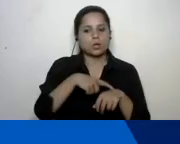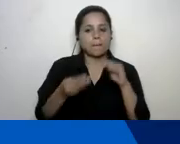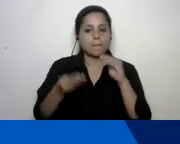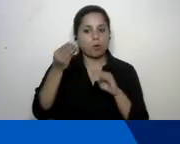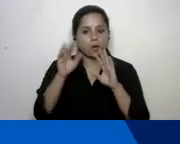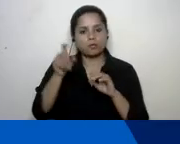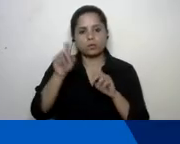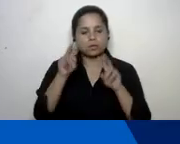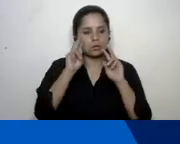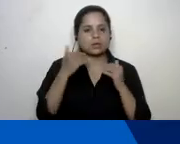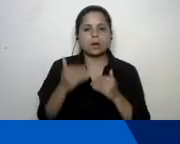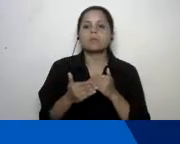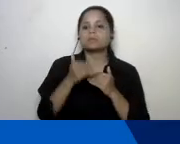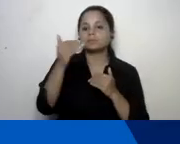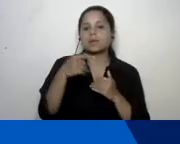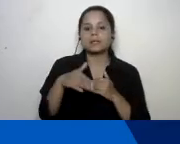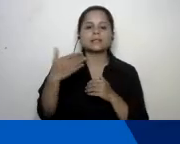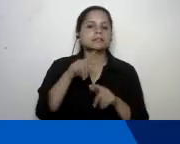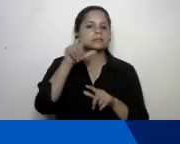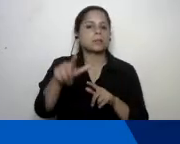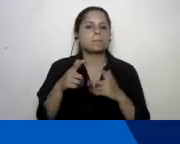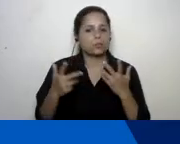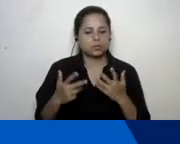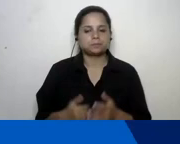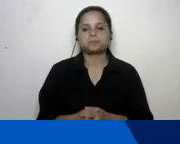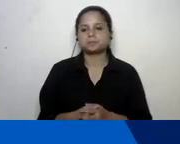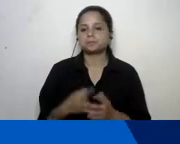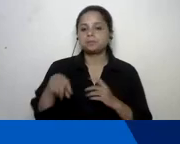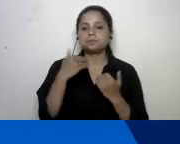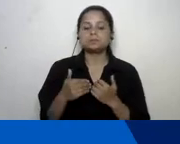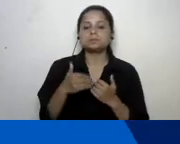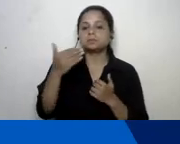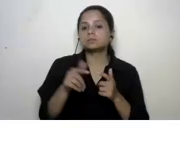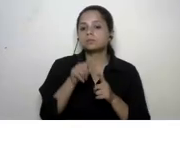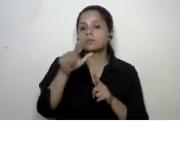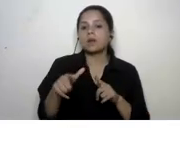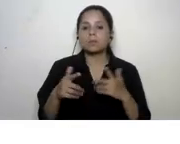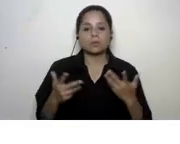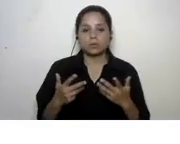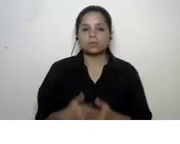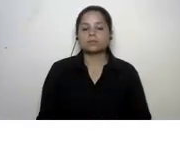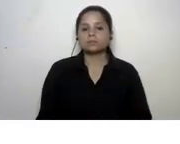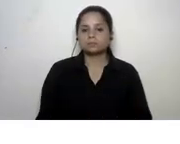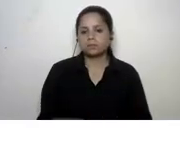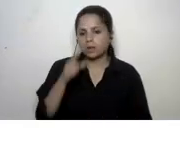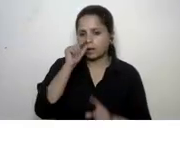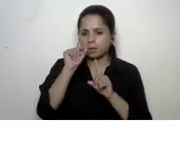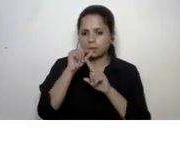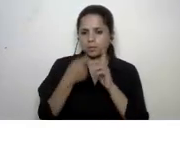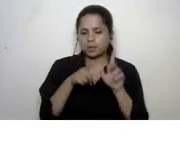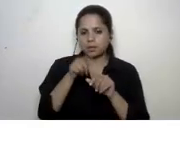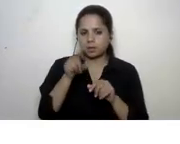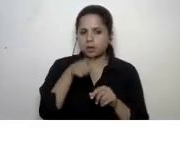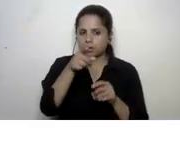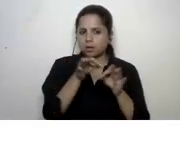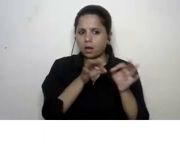now let's look at the next steps what are our next steps so priya can you look at this graphic and